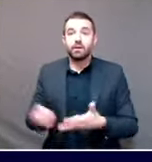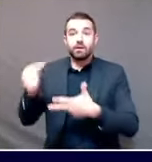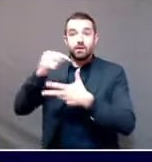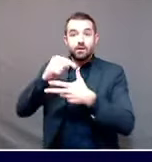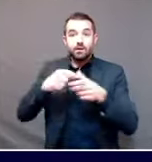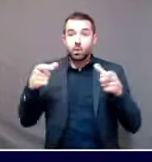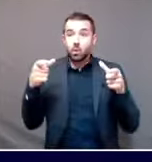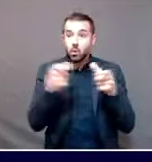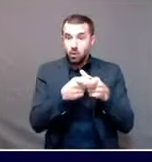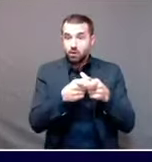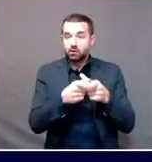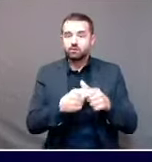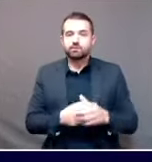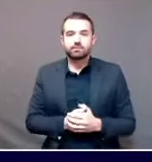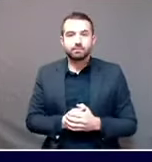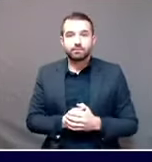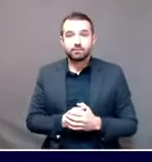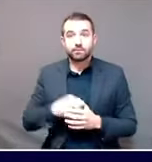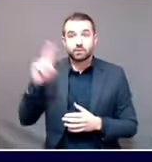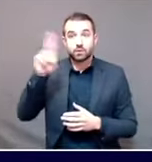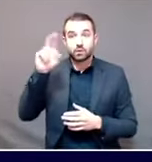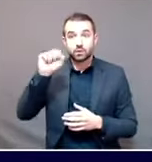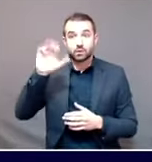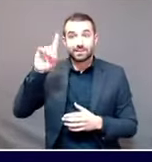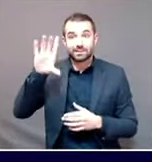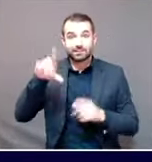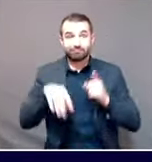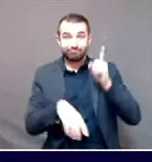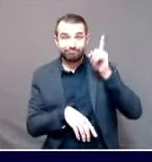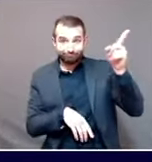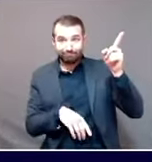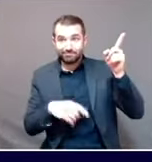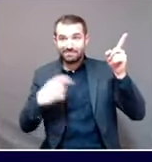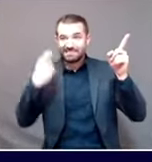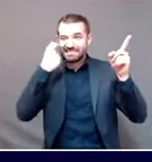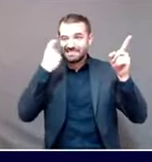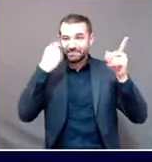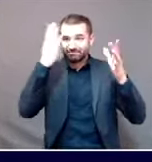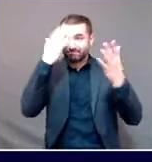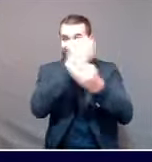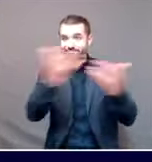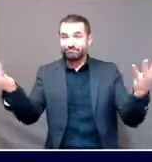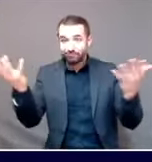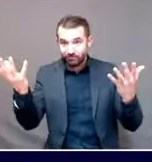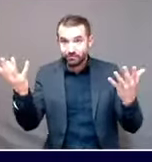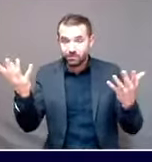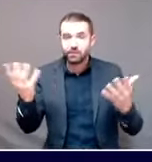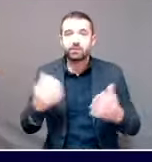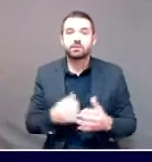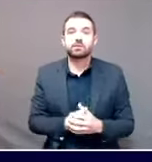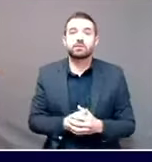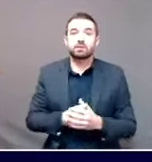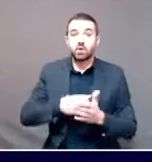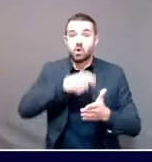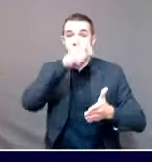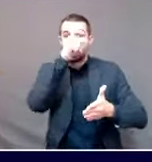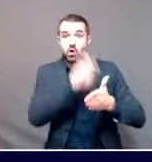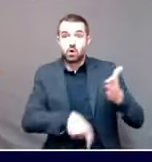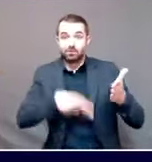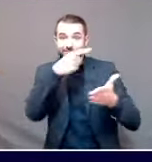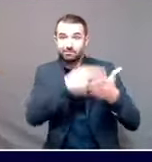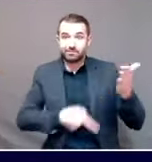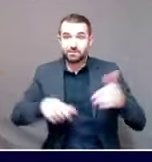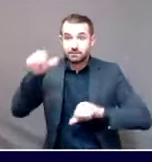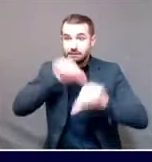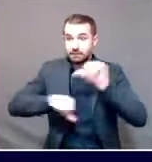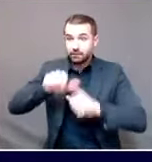The United States CDC recently issued a scientific brief regarding the latest data on